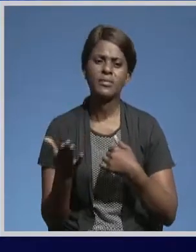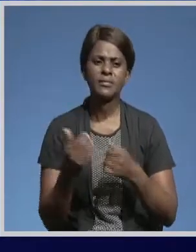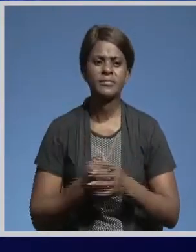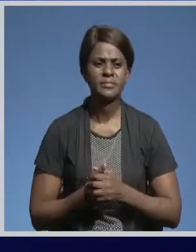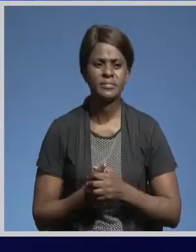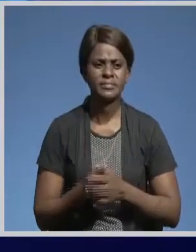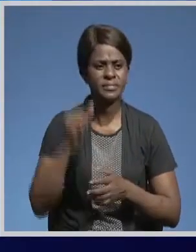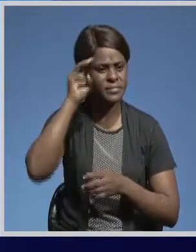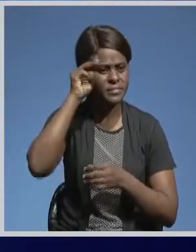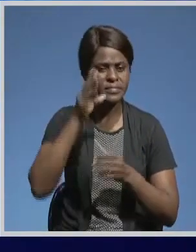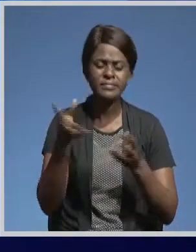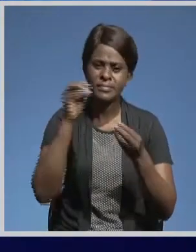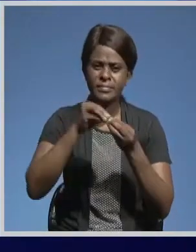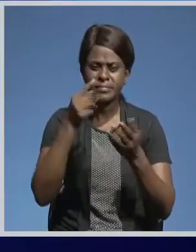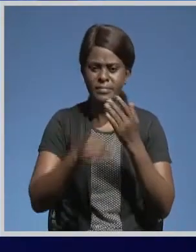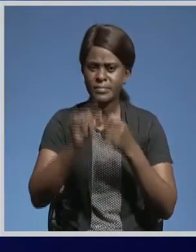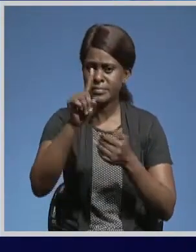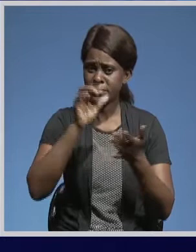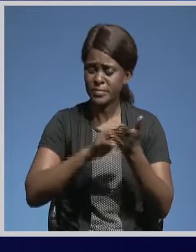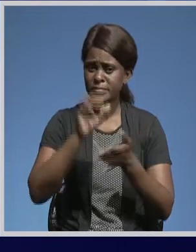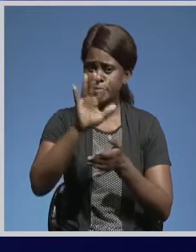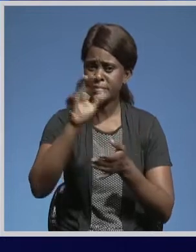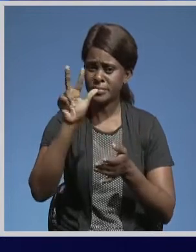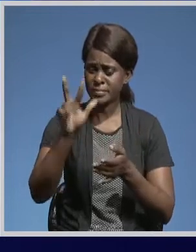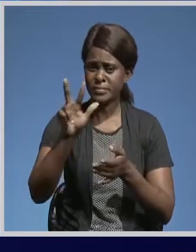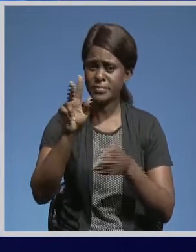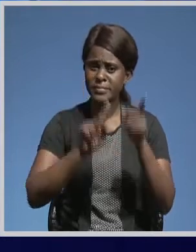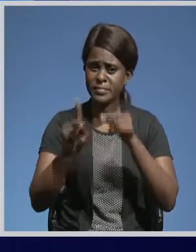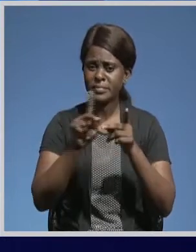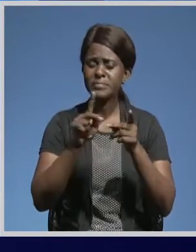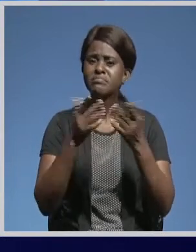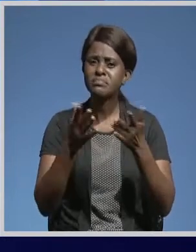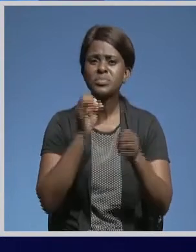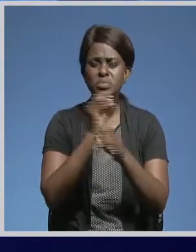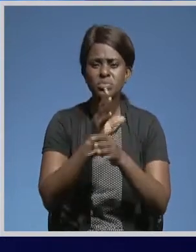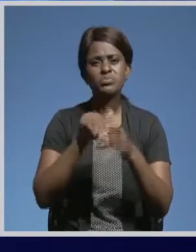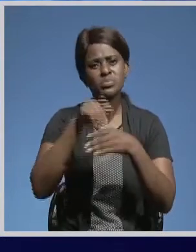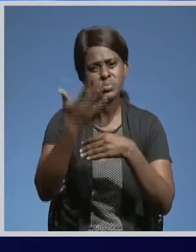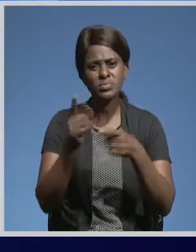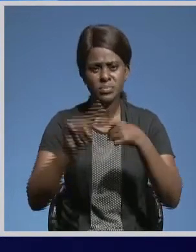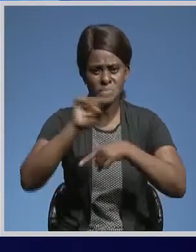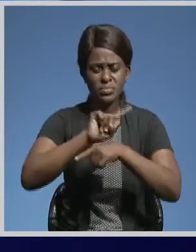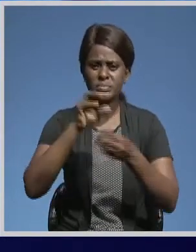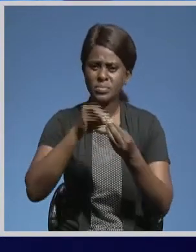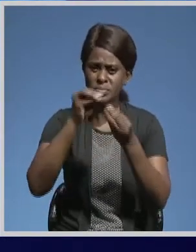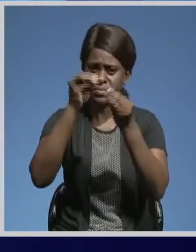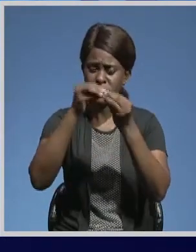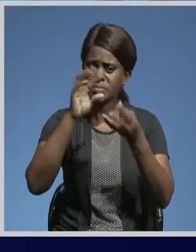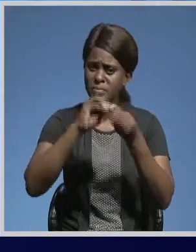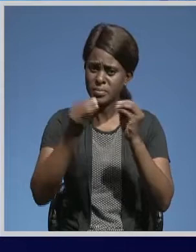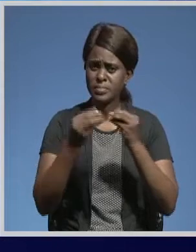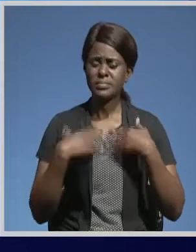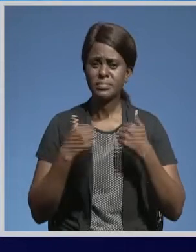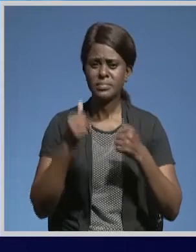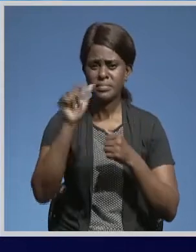The minister adds that 1,053 people are due for discharge today bringing the cumulative recovery